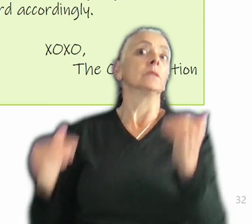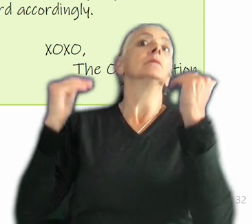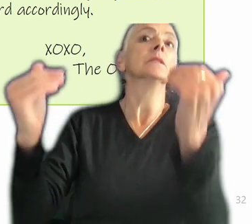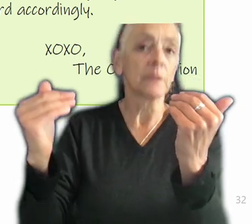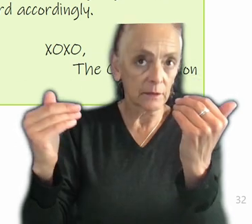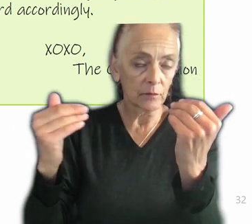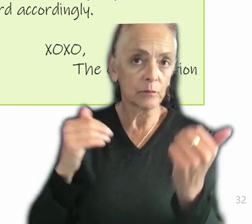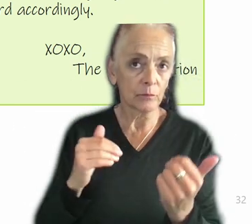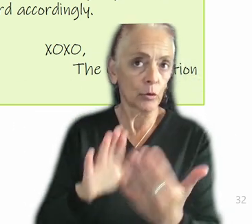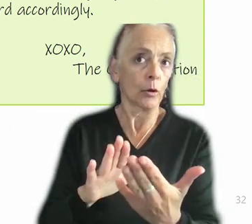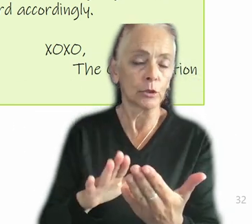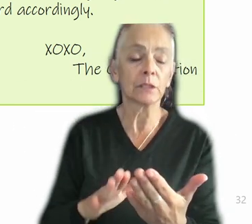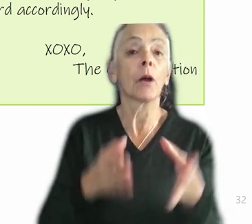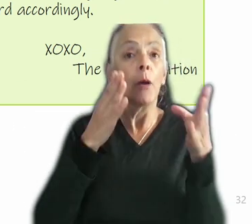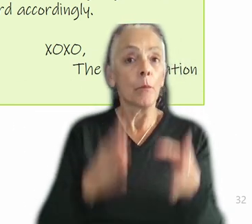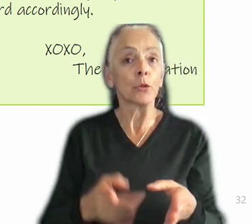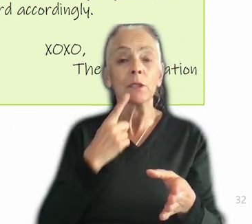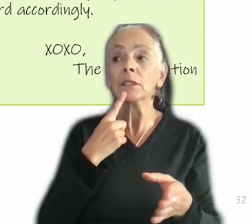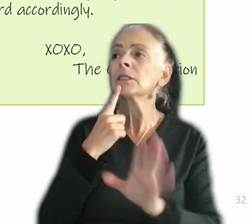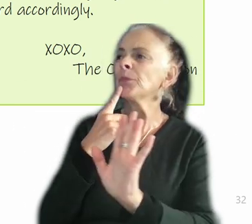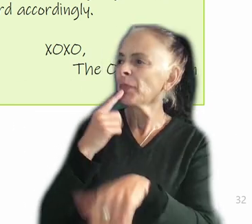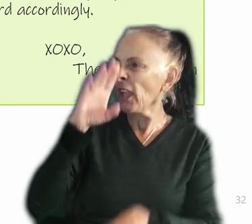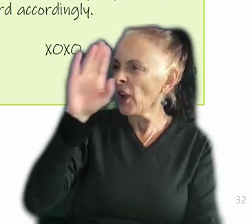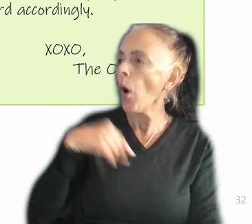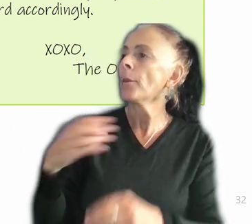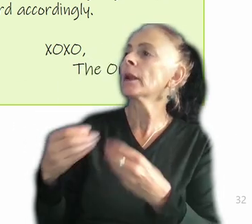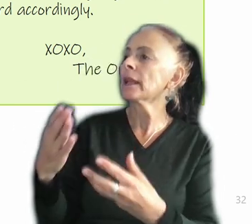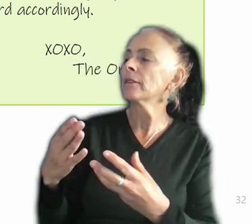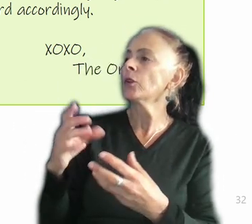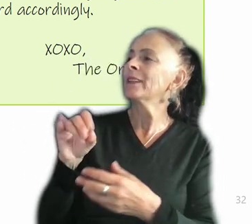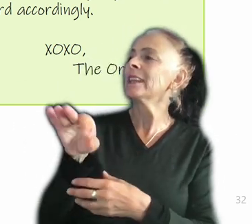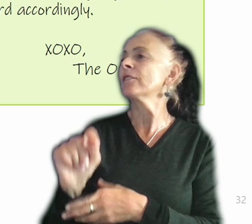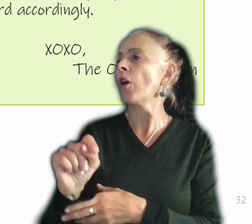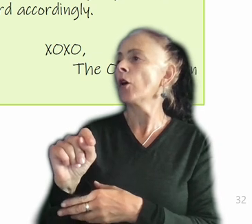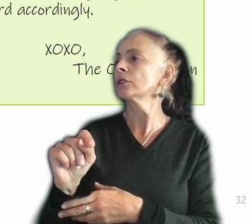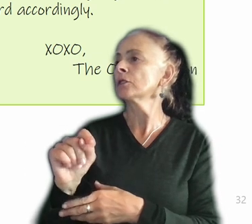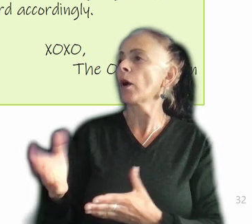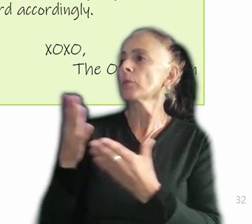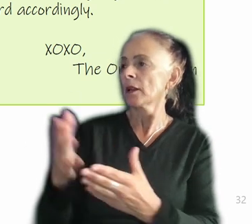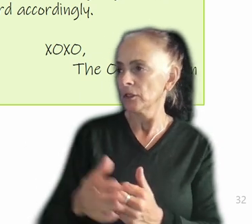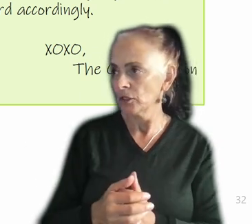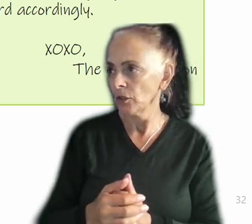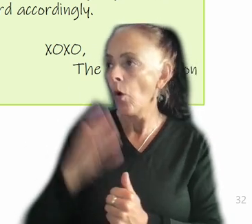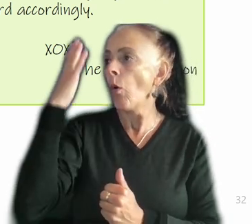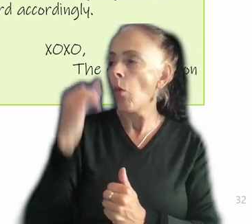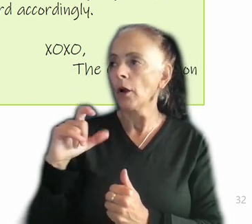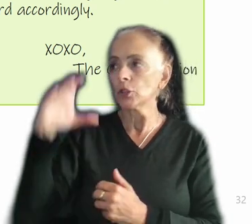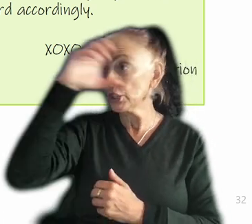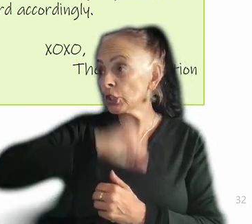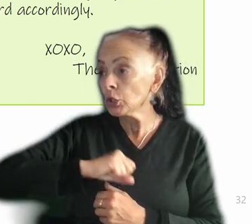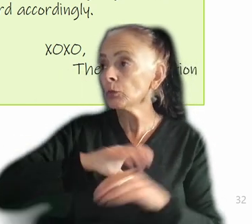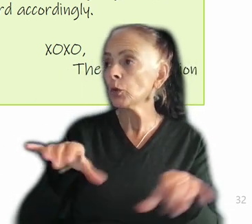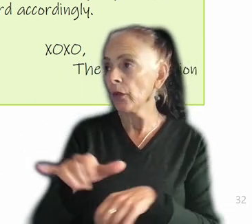be somebody who says, hey, I'm actually going to give you a default recommendation. And here's why you should just assume that you're doing this. Here are the